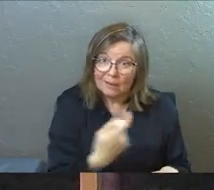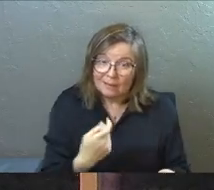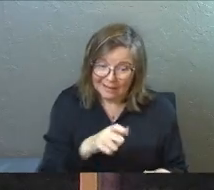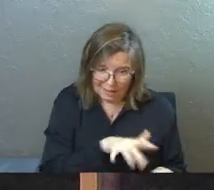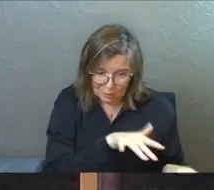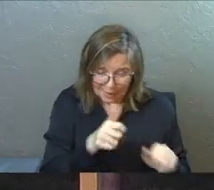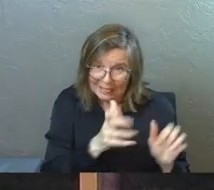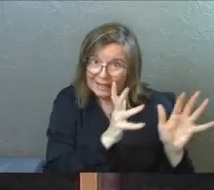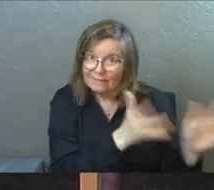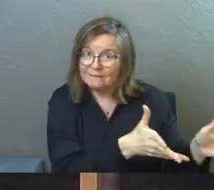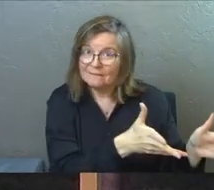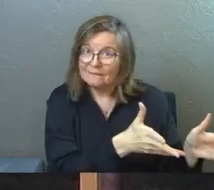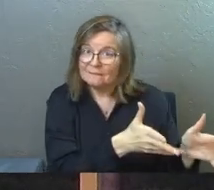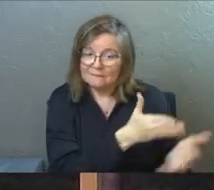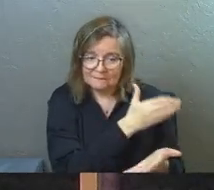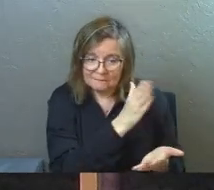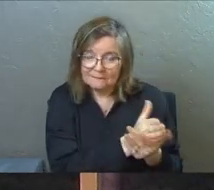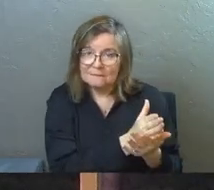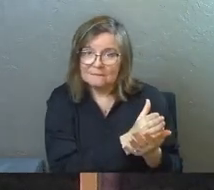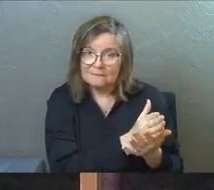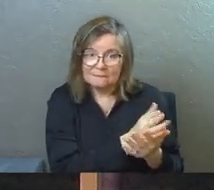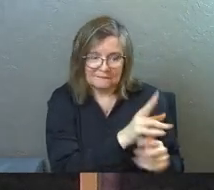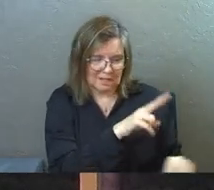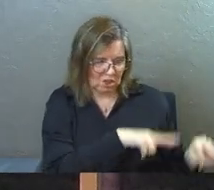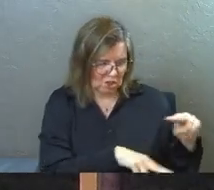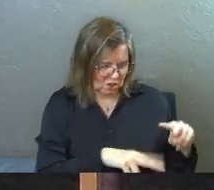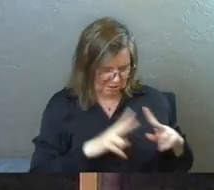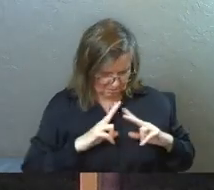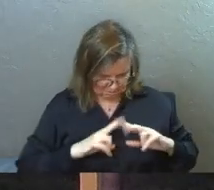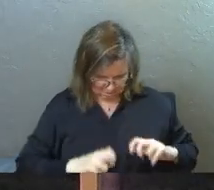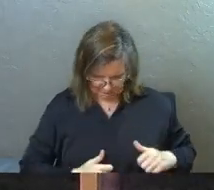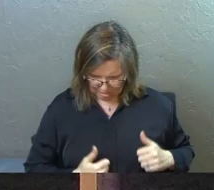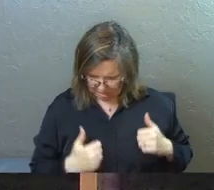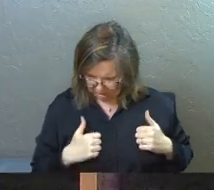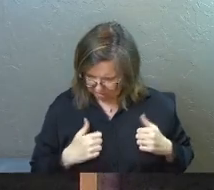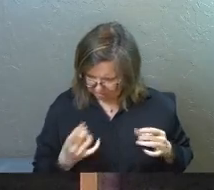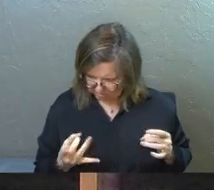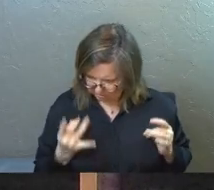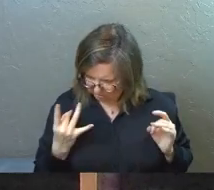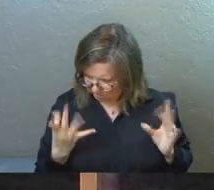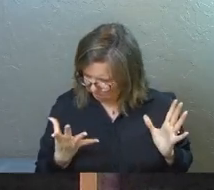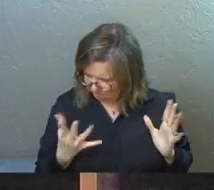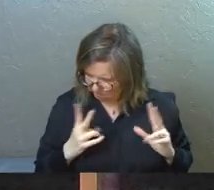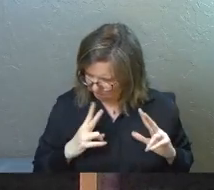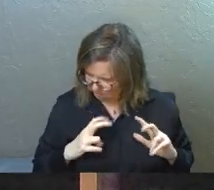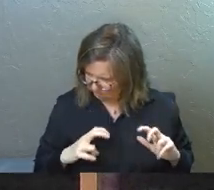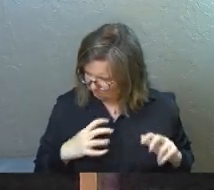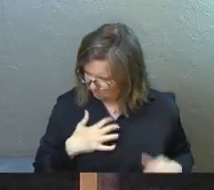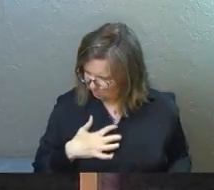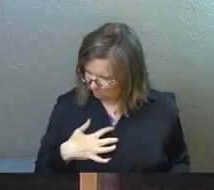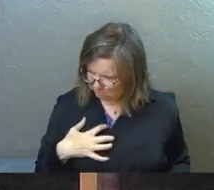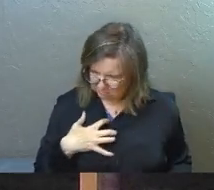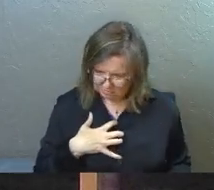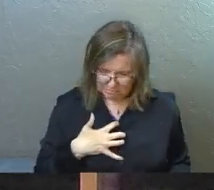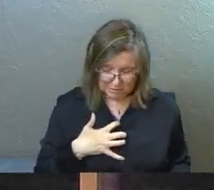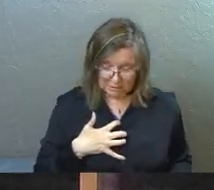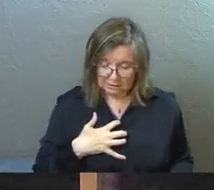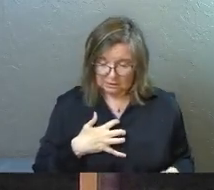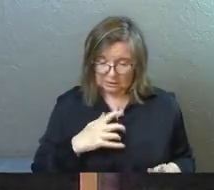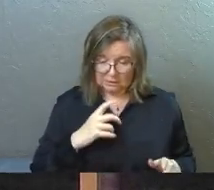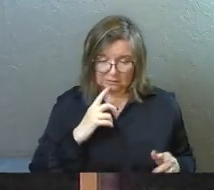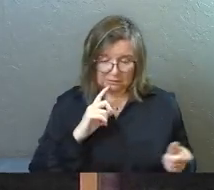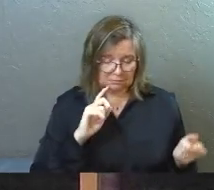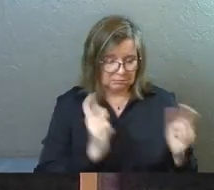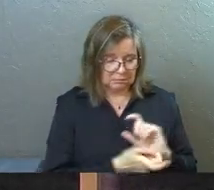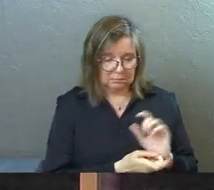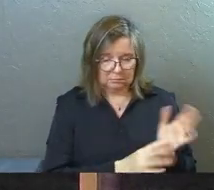He had to first stop and look at the life that he had made as broken as it was. And he had to repent of it. He had